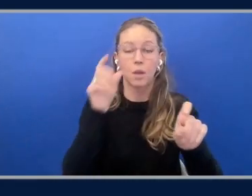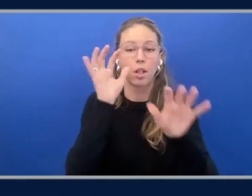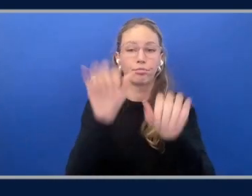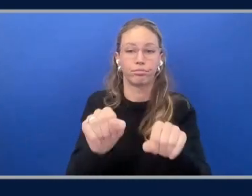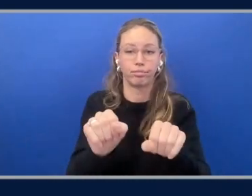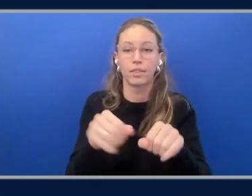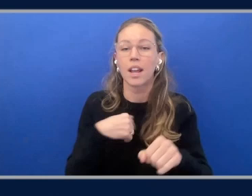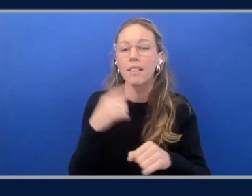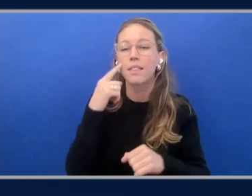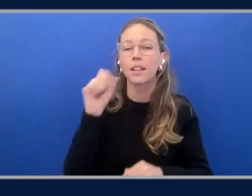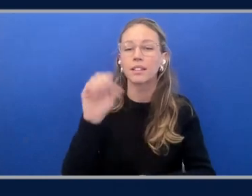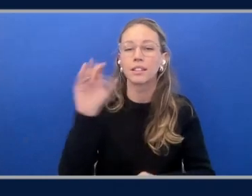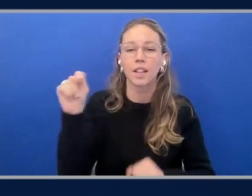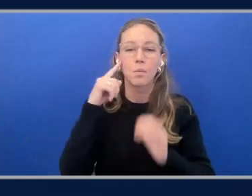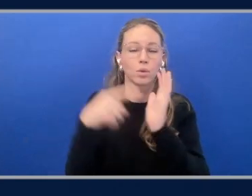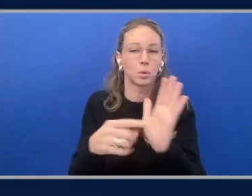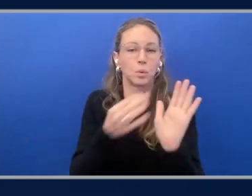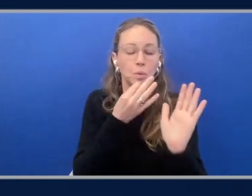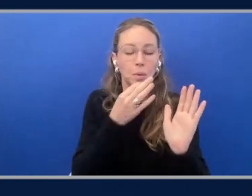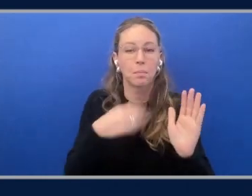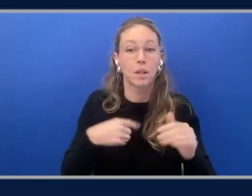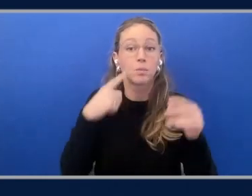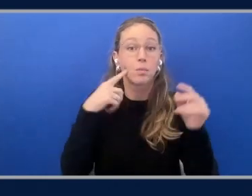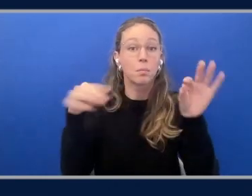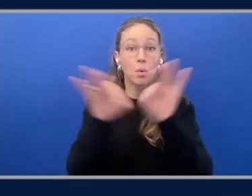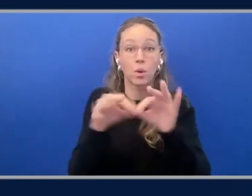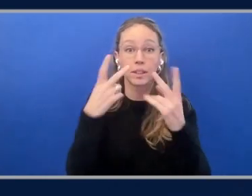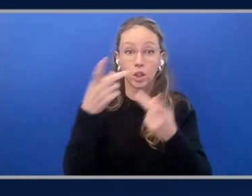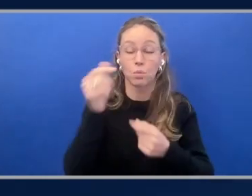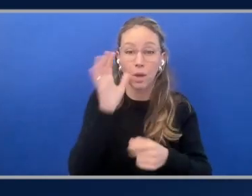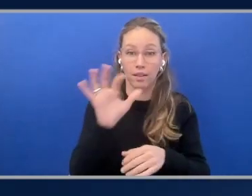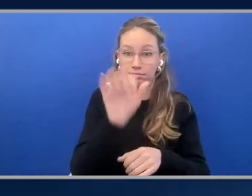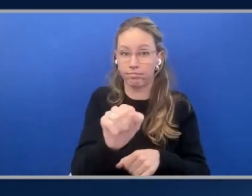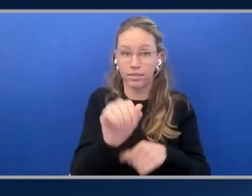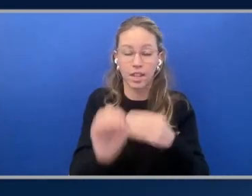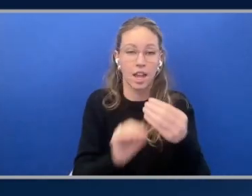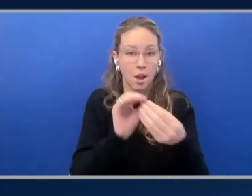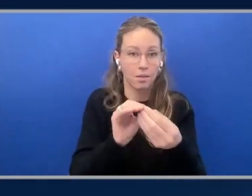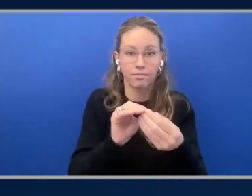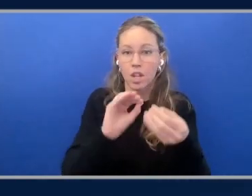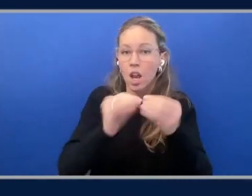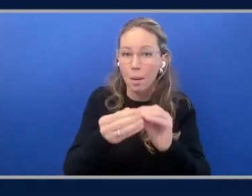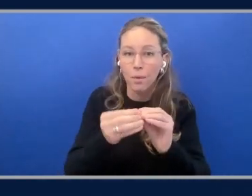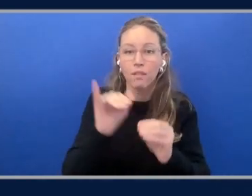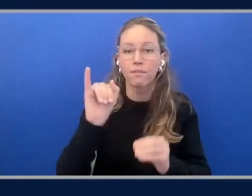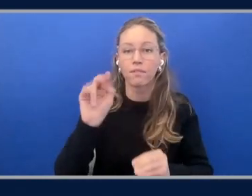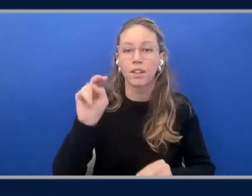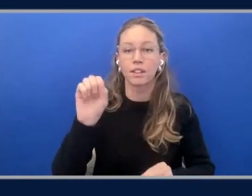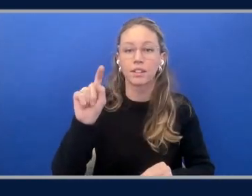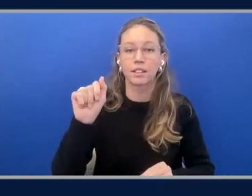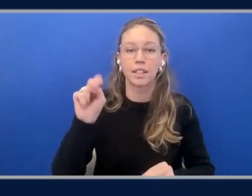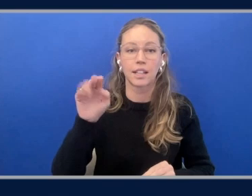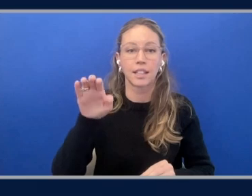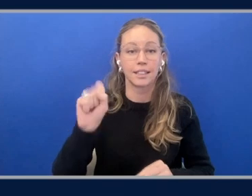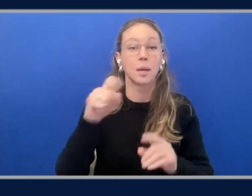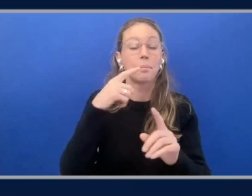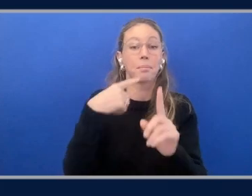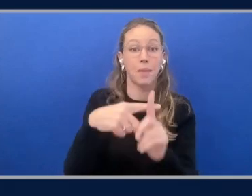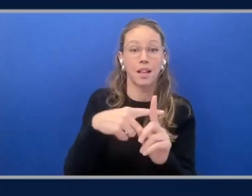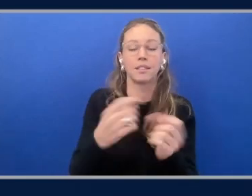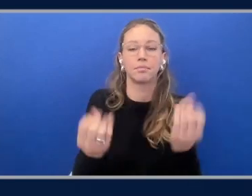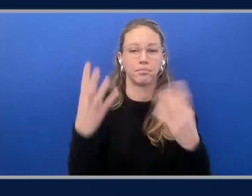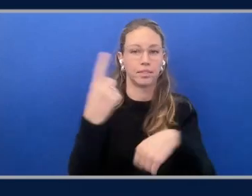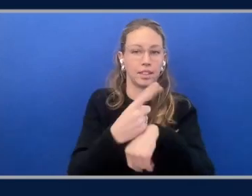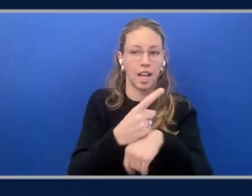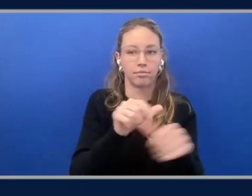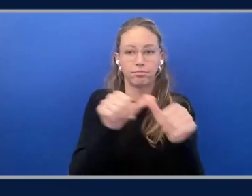in here. But it's important to see that you're choosing the amount of – number of instances you want and the duration that you want them for. Yeah. That's super, super important. Get